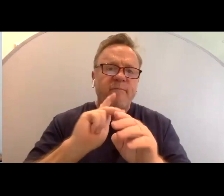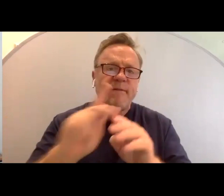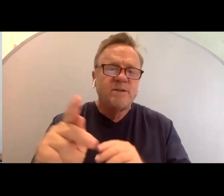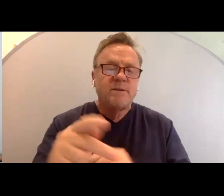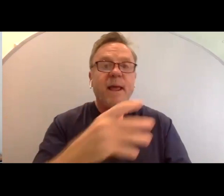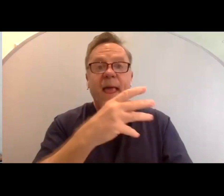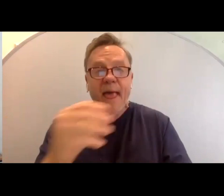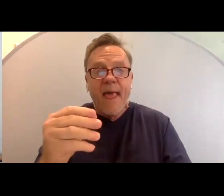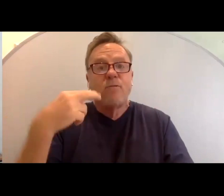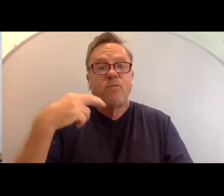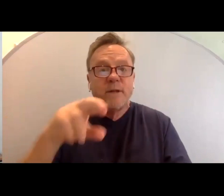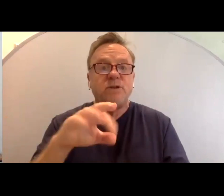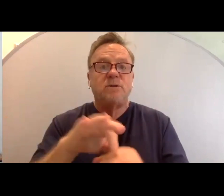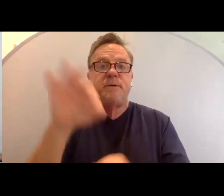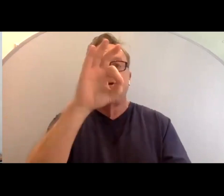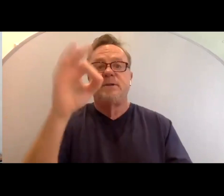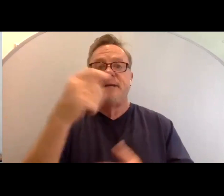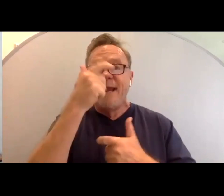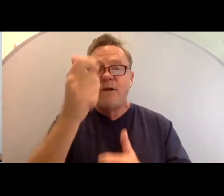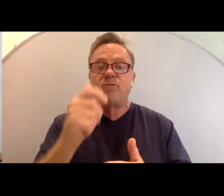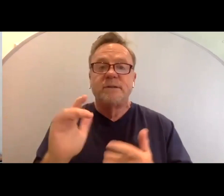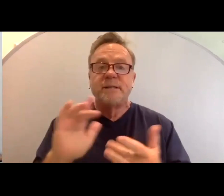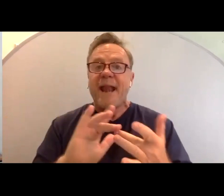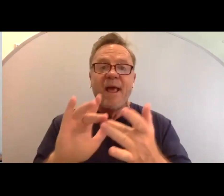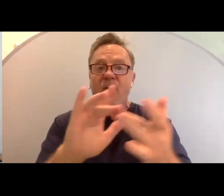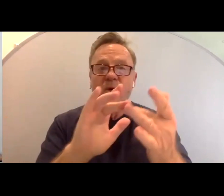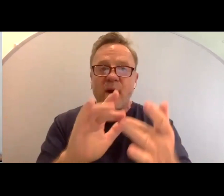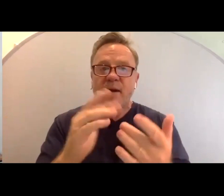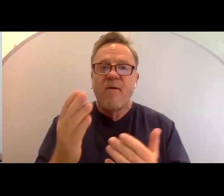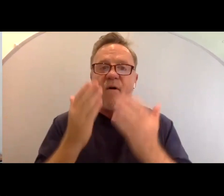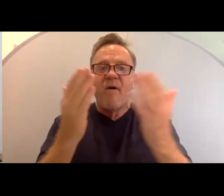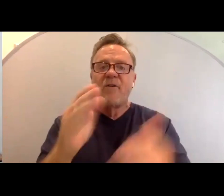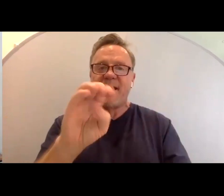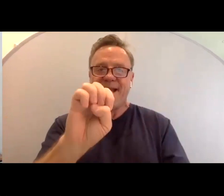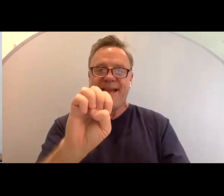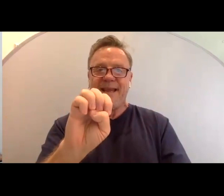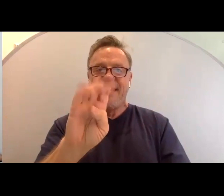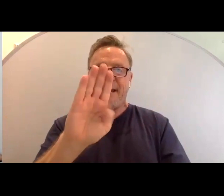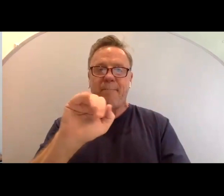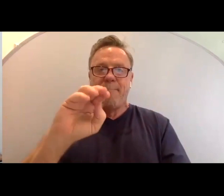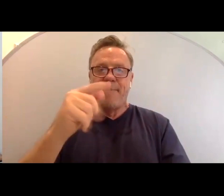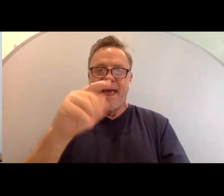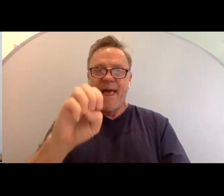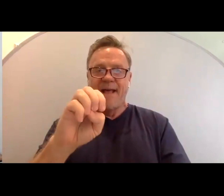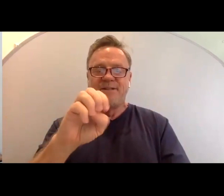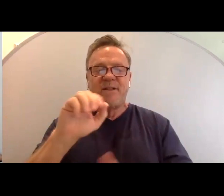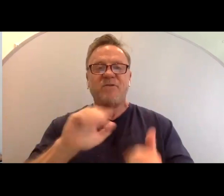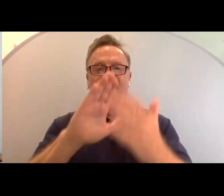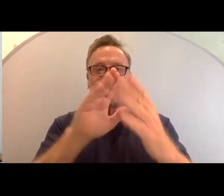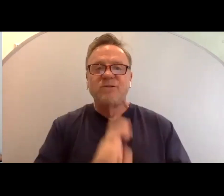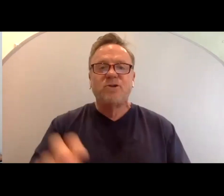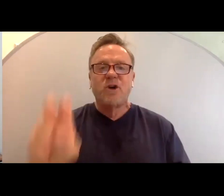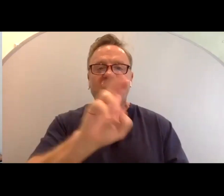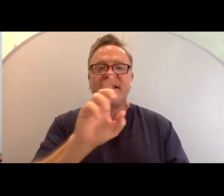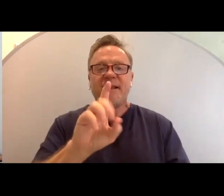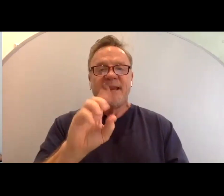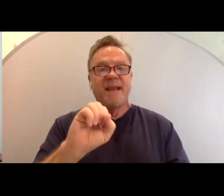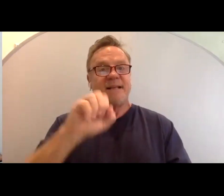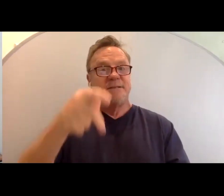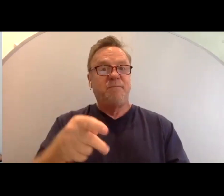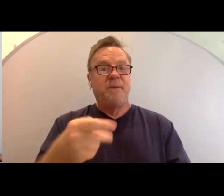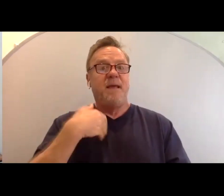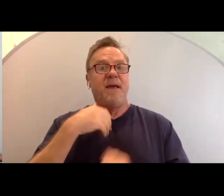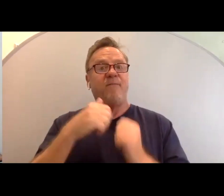the Religion and Spirituality Interest Network offer an e-badge that addresses the journey that DSPs take with the people they